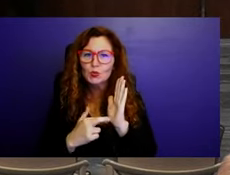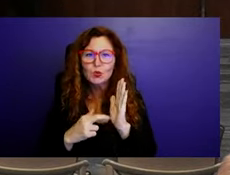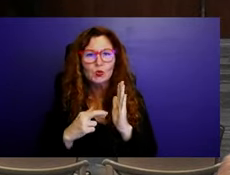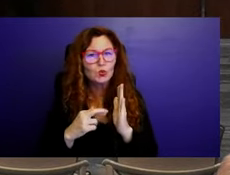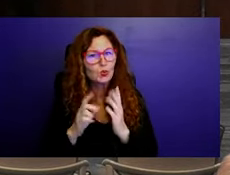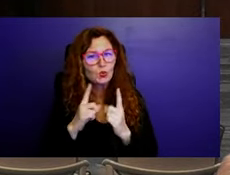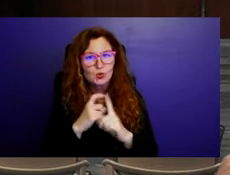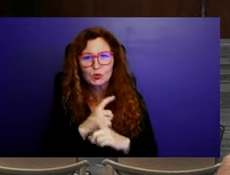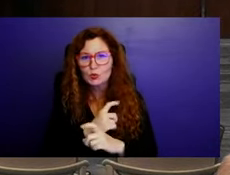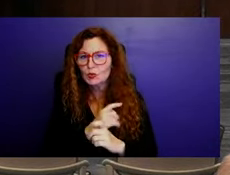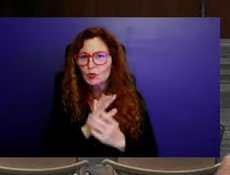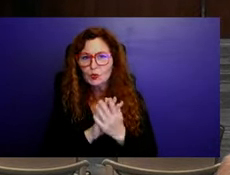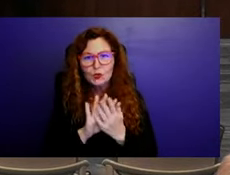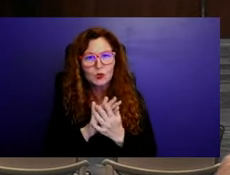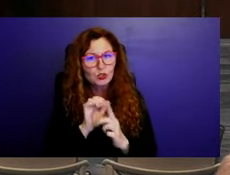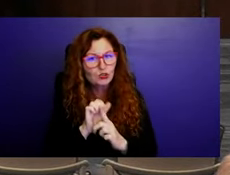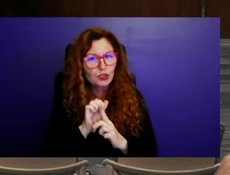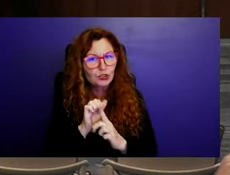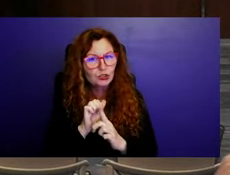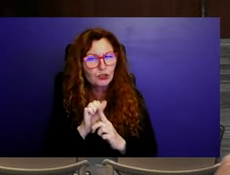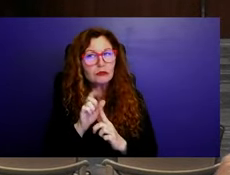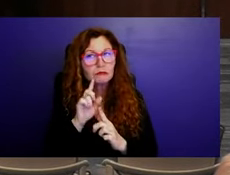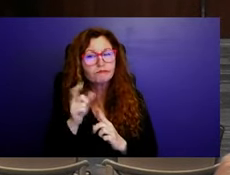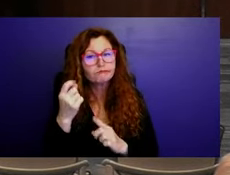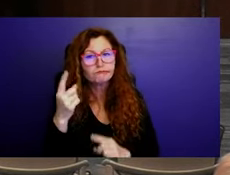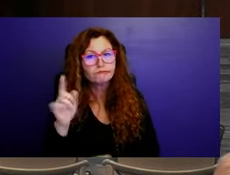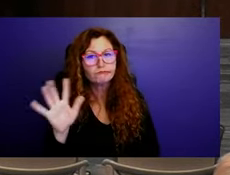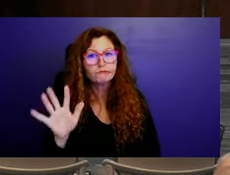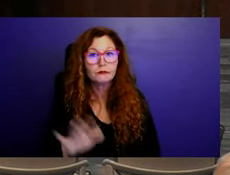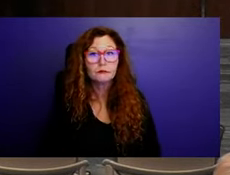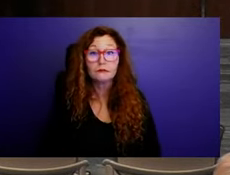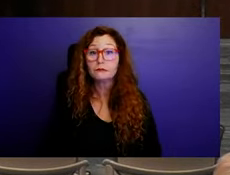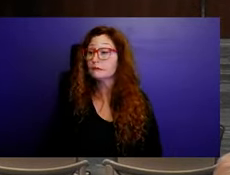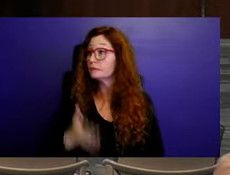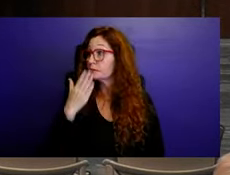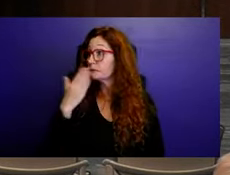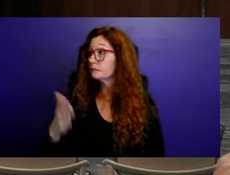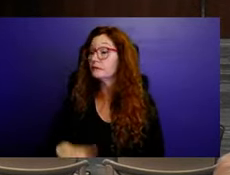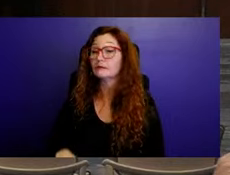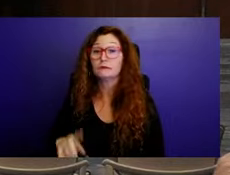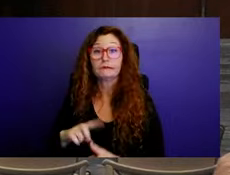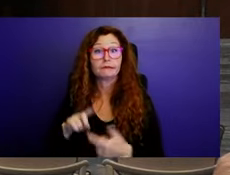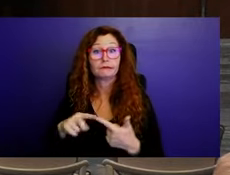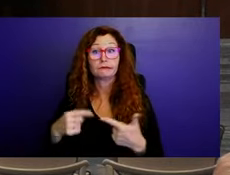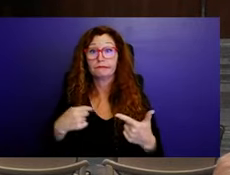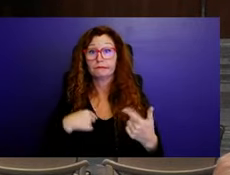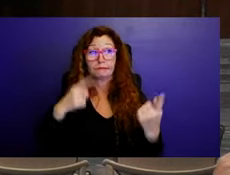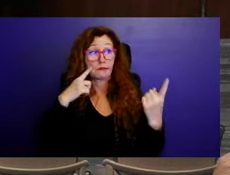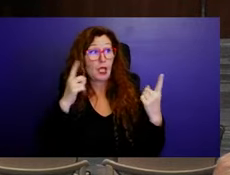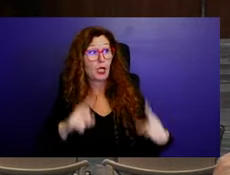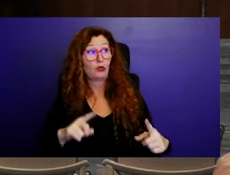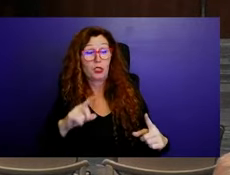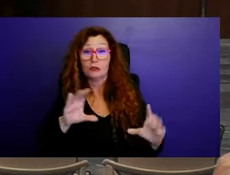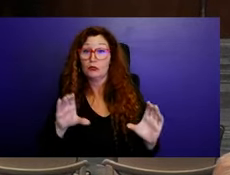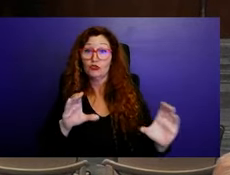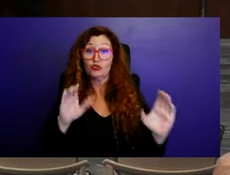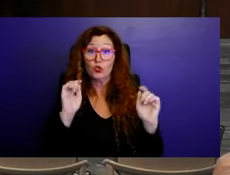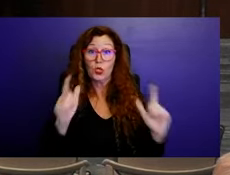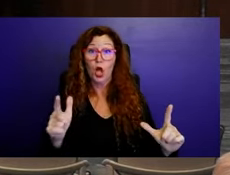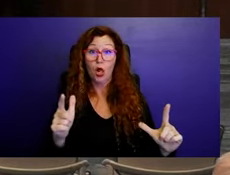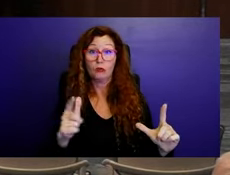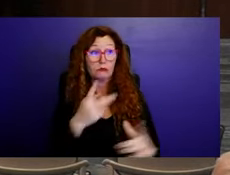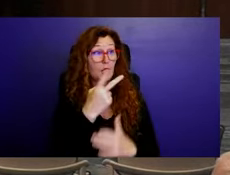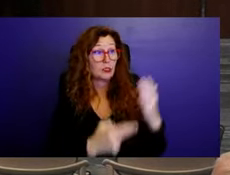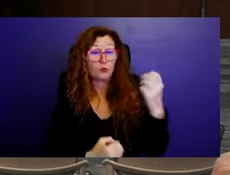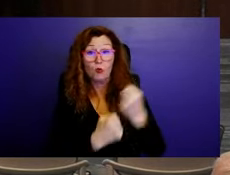and what's out there. So thank you. Uh, I say, do it all. I support both. Let's turn to vice mayor, your thoughts, questions.